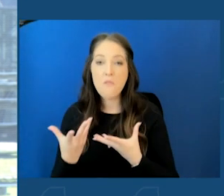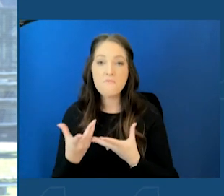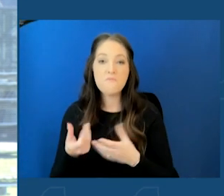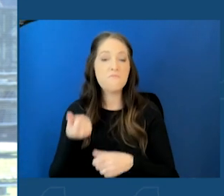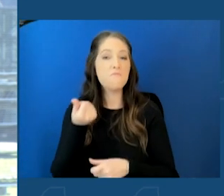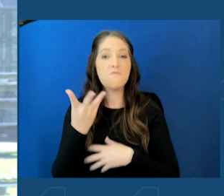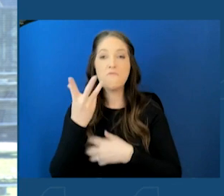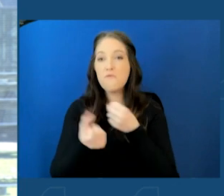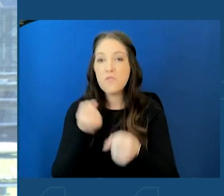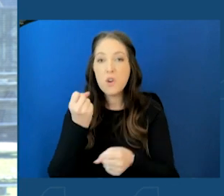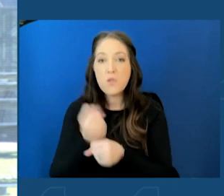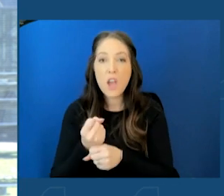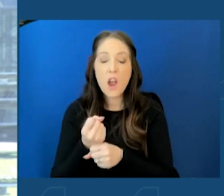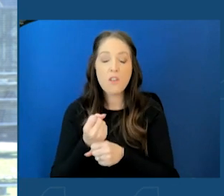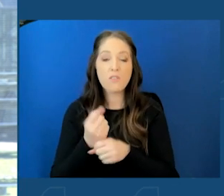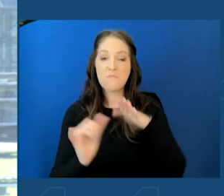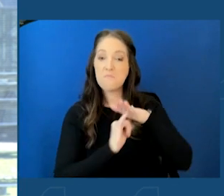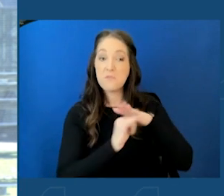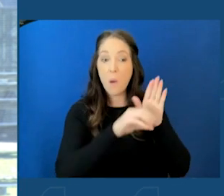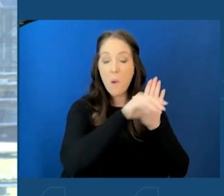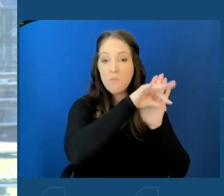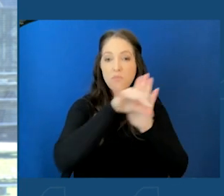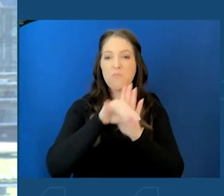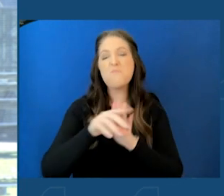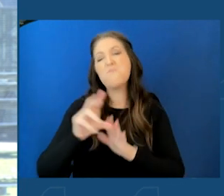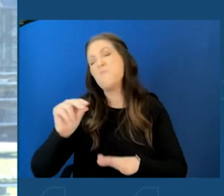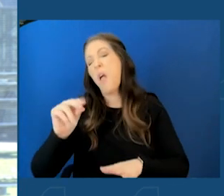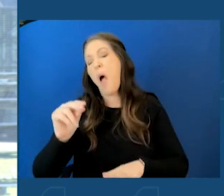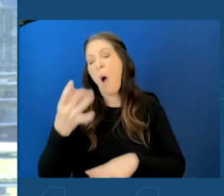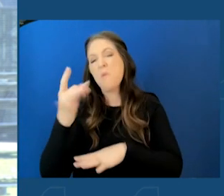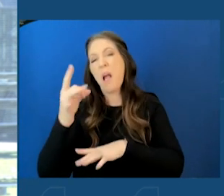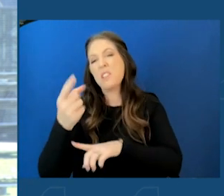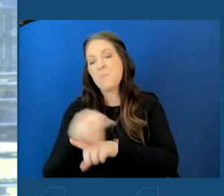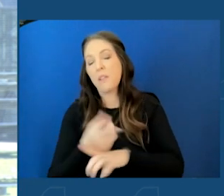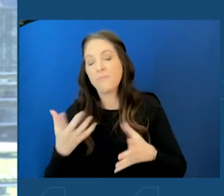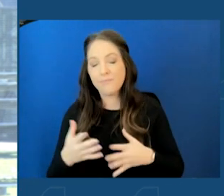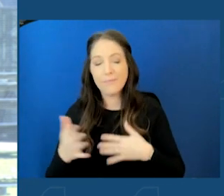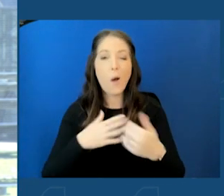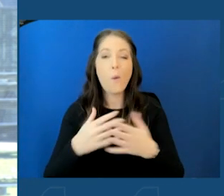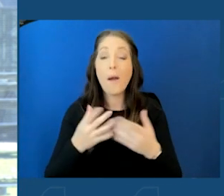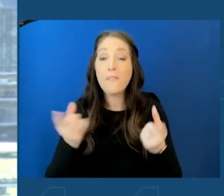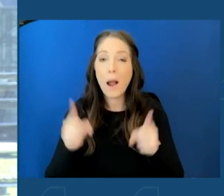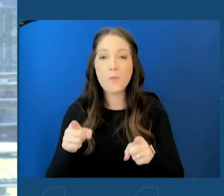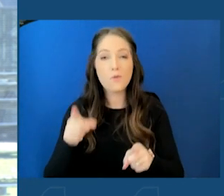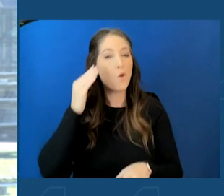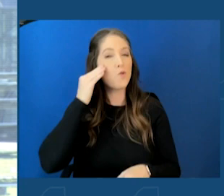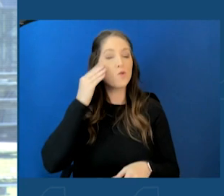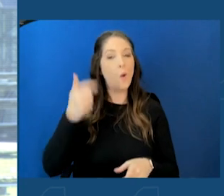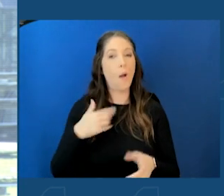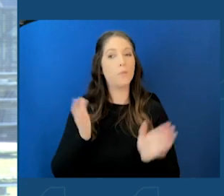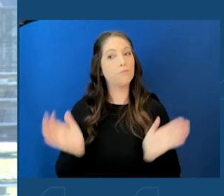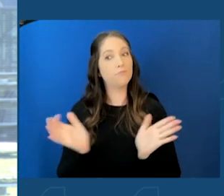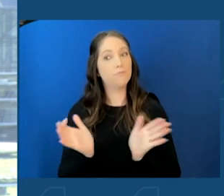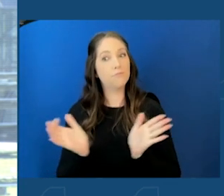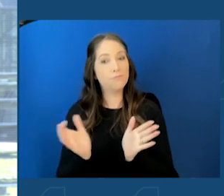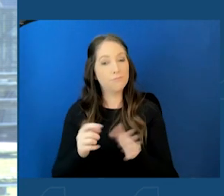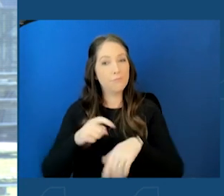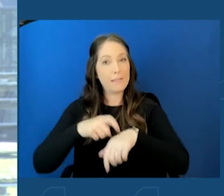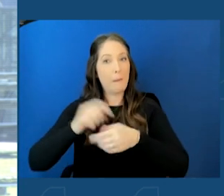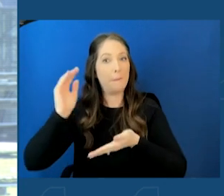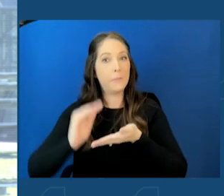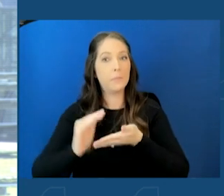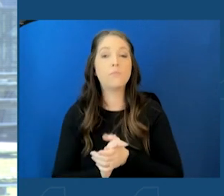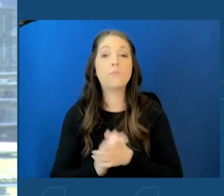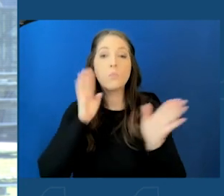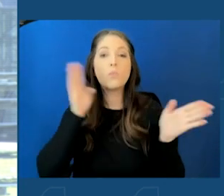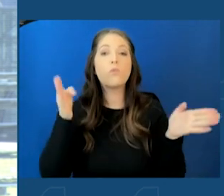cameras and a subway, I'm going say, no, think we can do that in about 18 months. So whatever it is, you know I'm going to push it even sooner. So what are we also focused on? Last